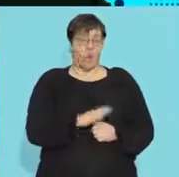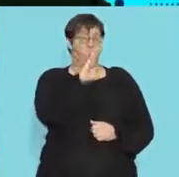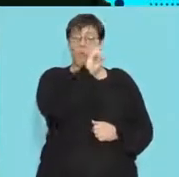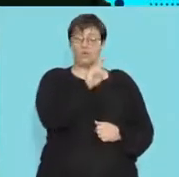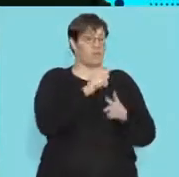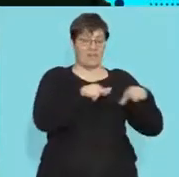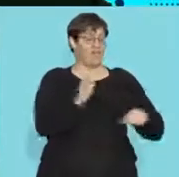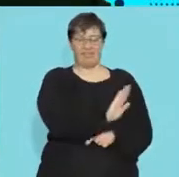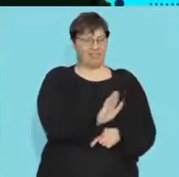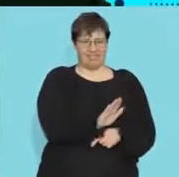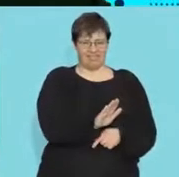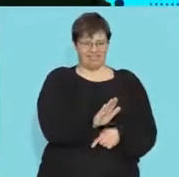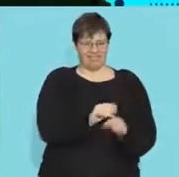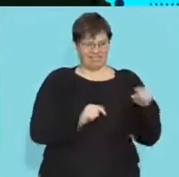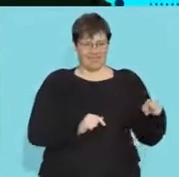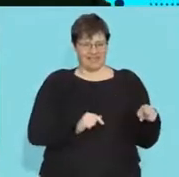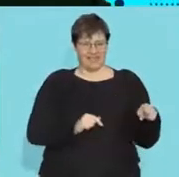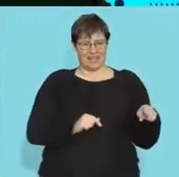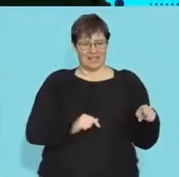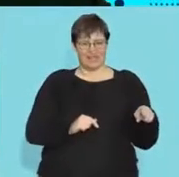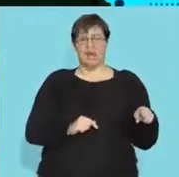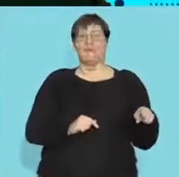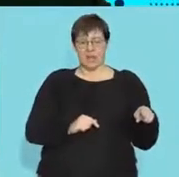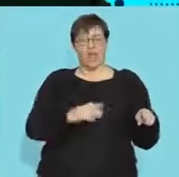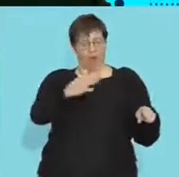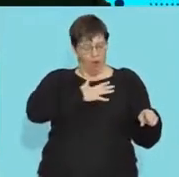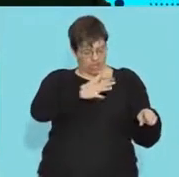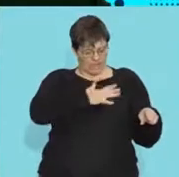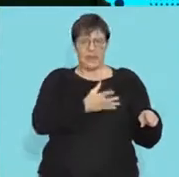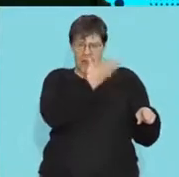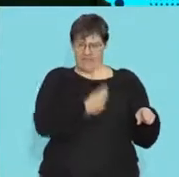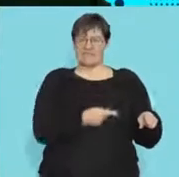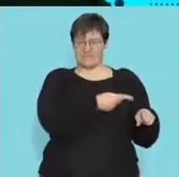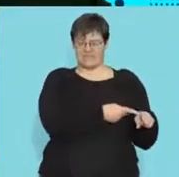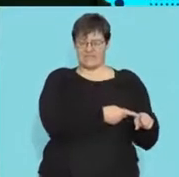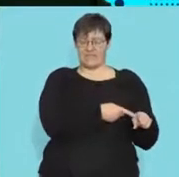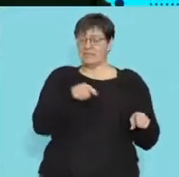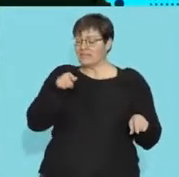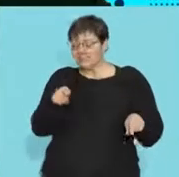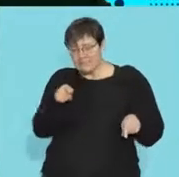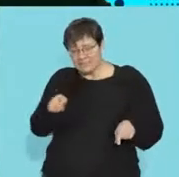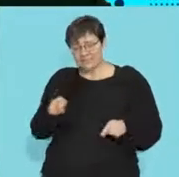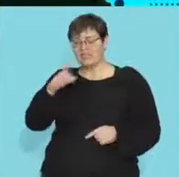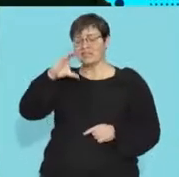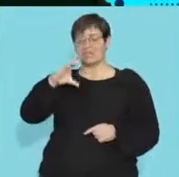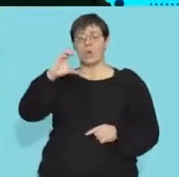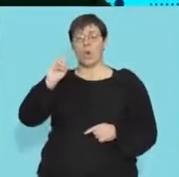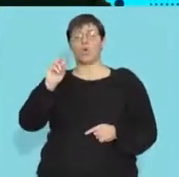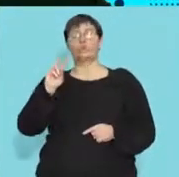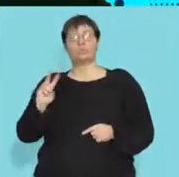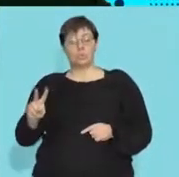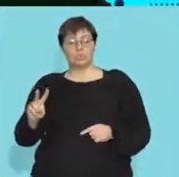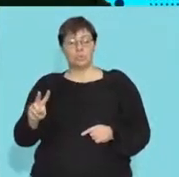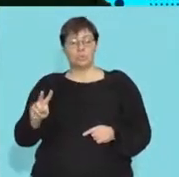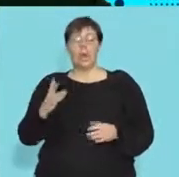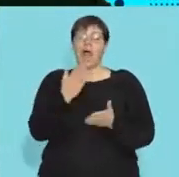levels okay it's not about the oxygen levels i'm getting the oxygen in this is about what happens when